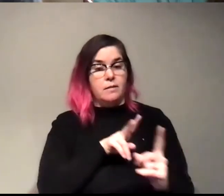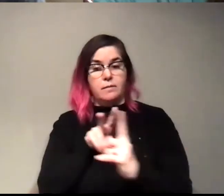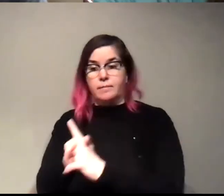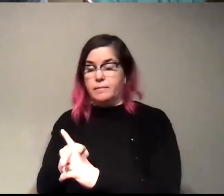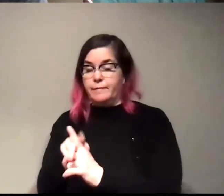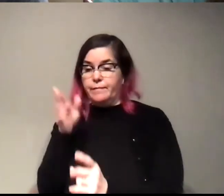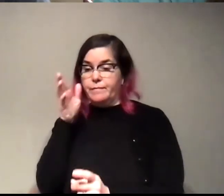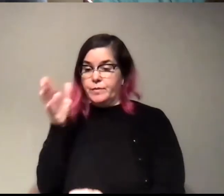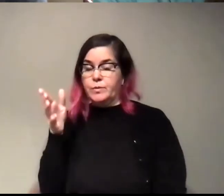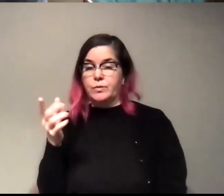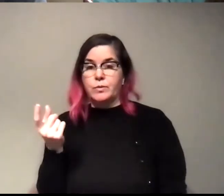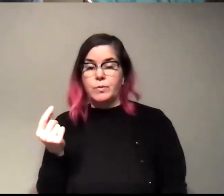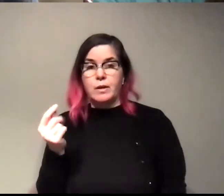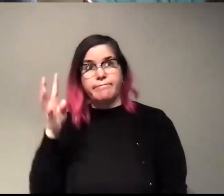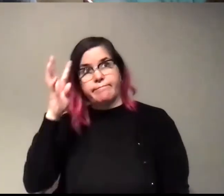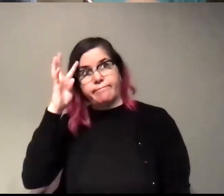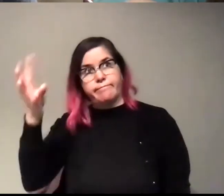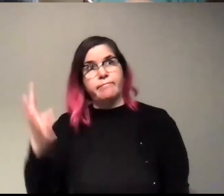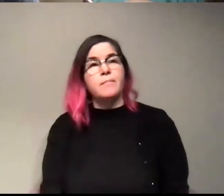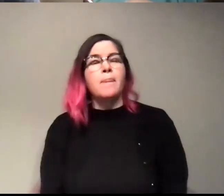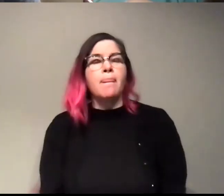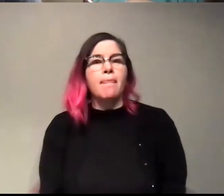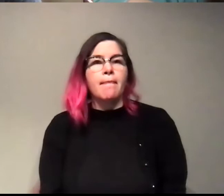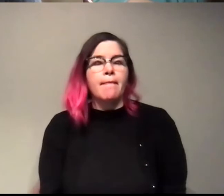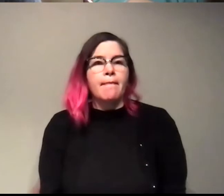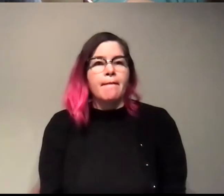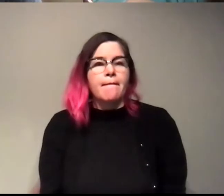go, I guess. I mean, like, so, yeah, I mean, I think the, um,